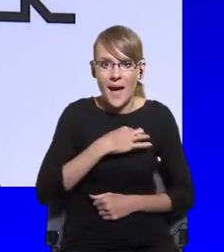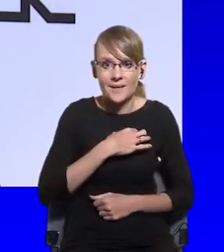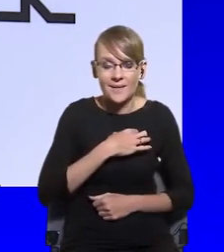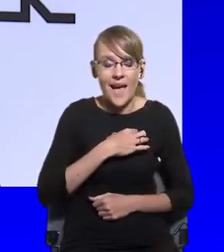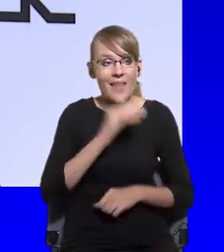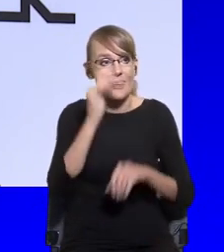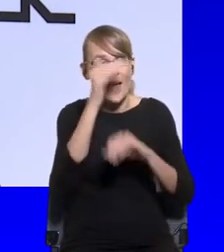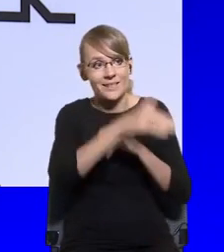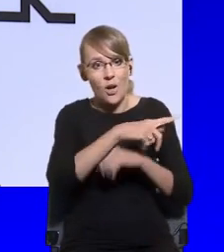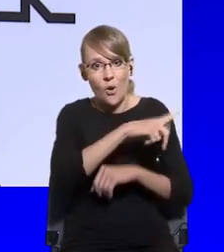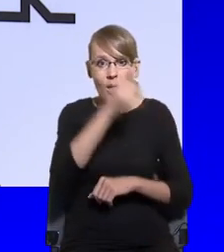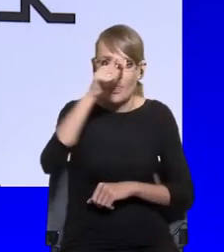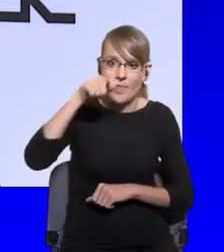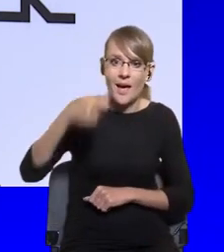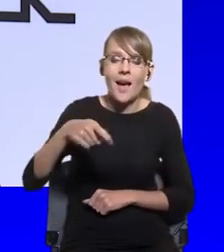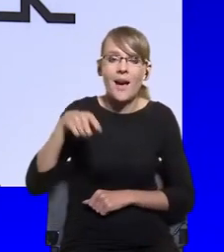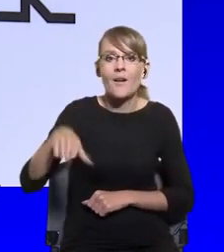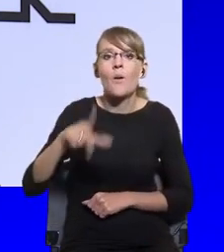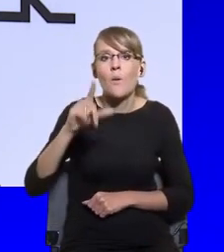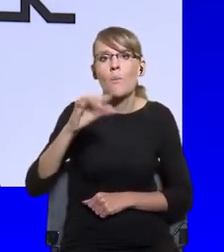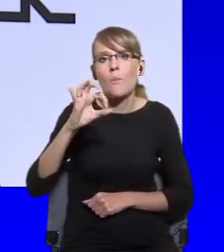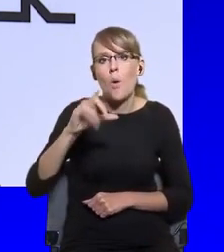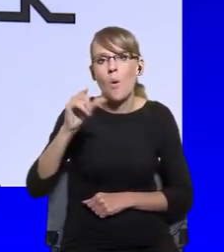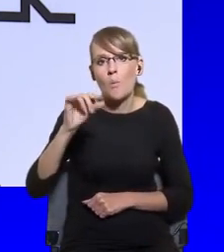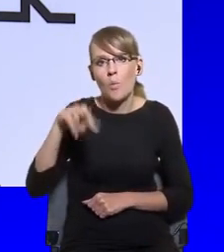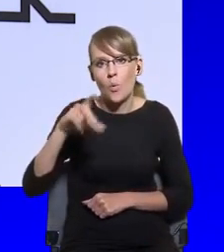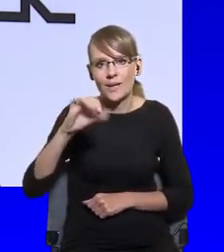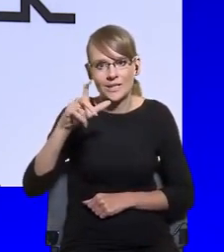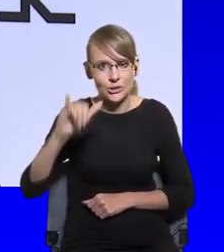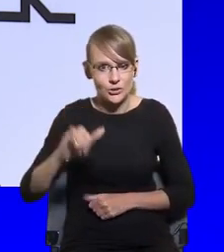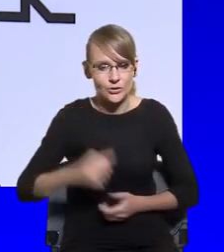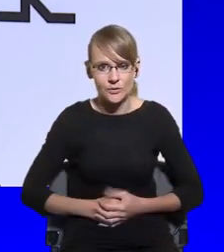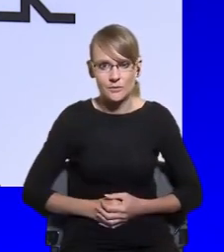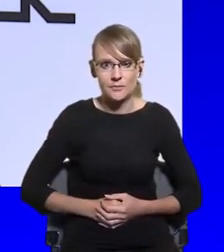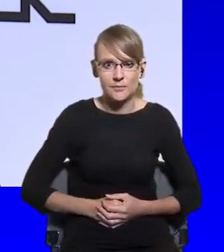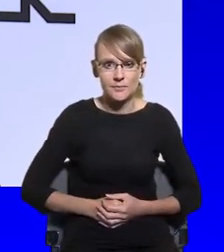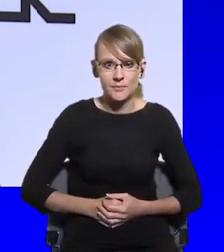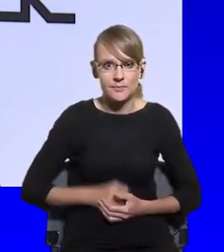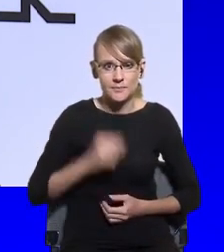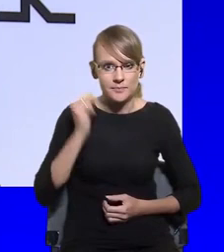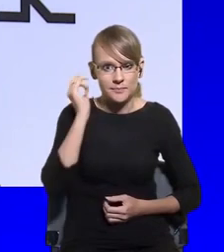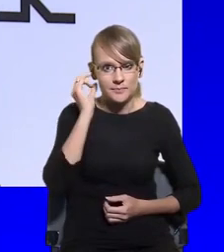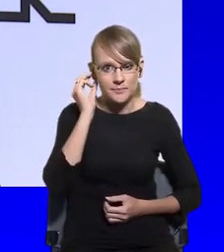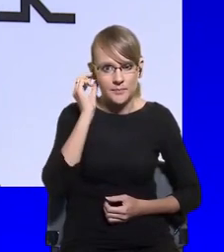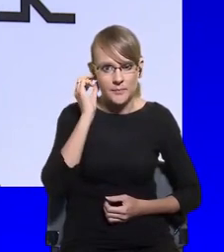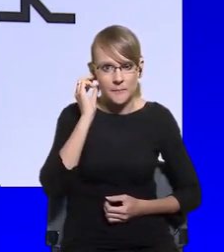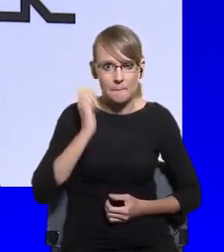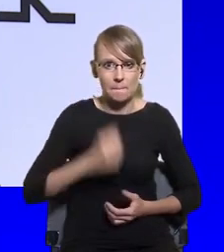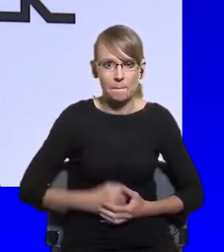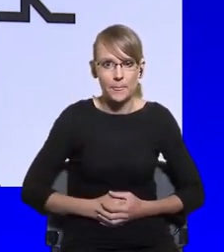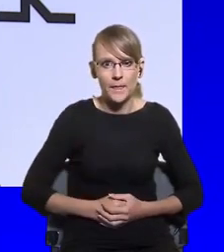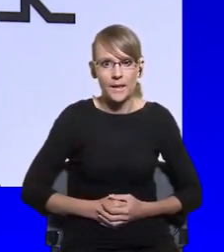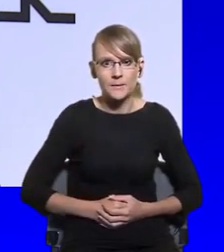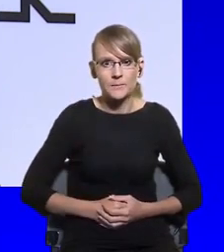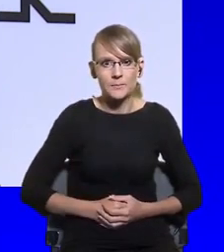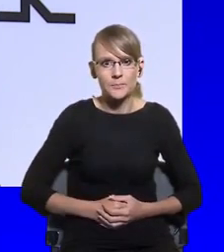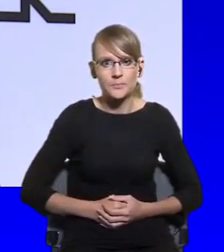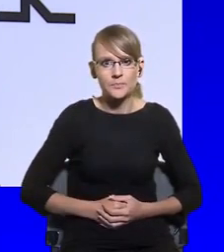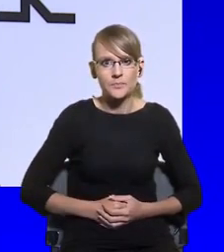regarded as a, as probably is this example of democratic backsliding.